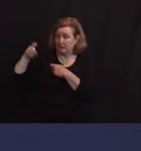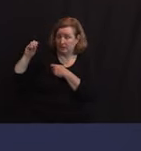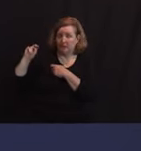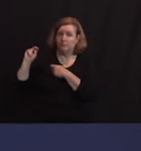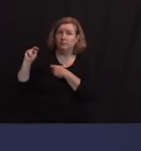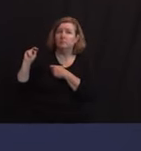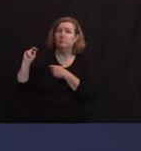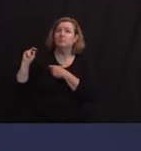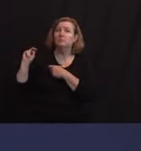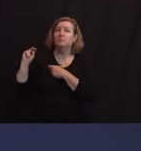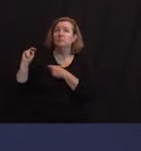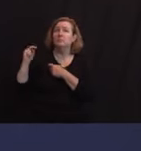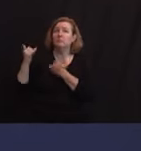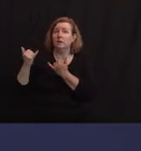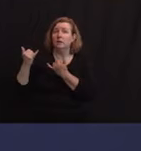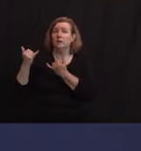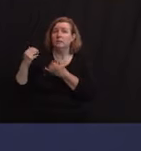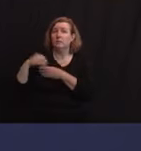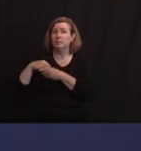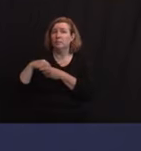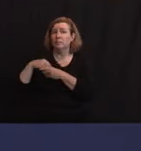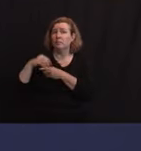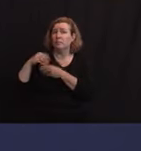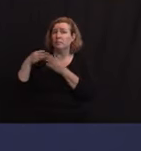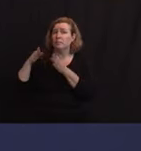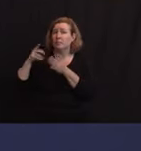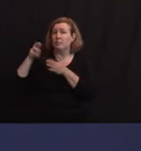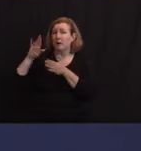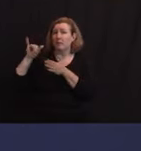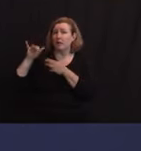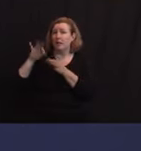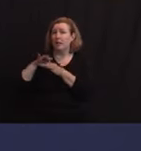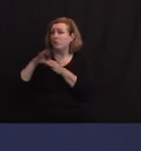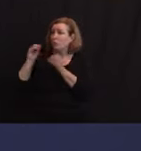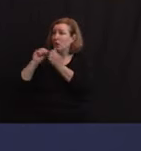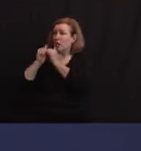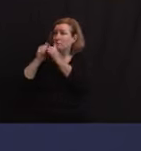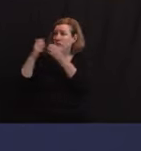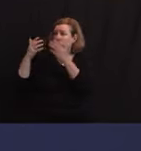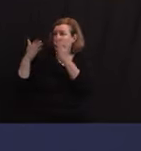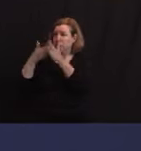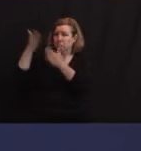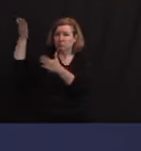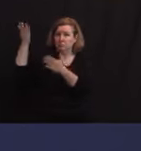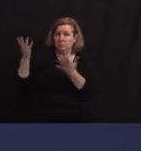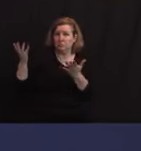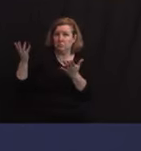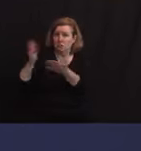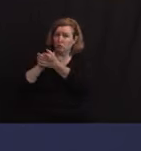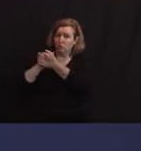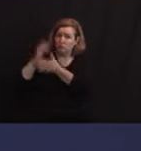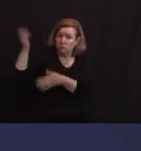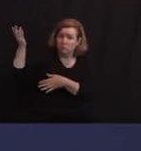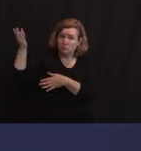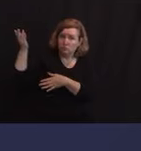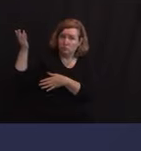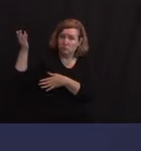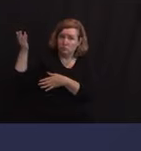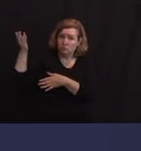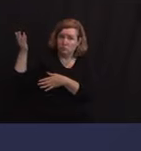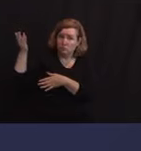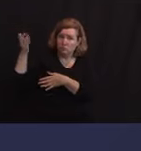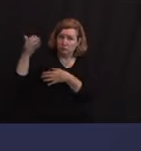unopposed in the primary. Congratulations. I'm wondering how much time you plan to spend campaigning between now and June 8th.